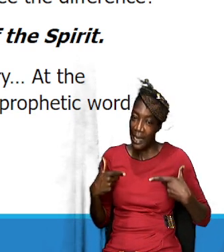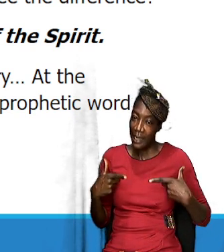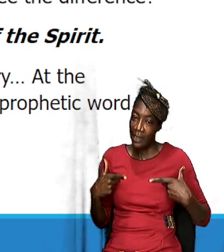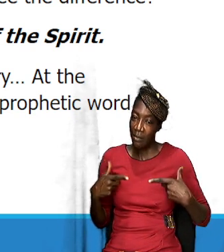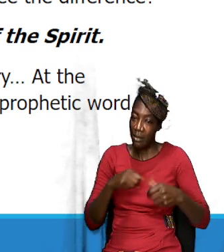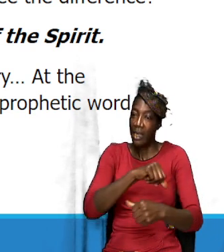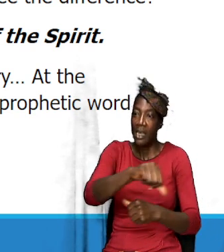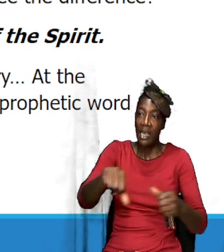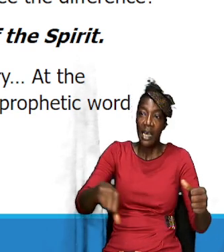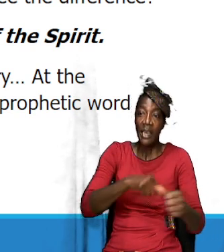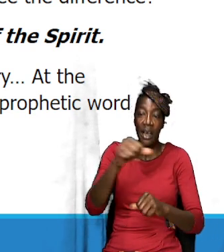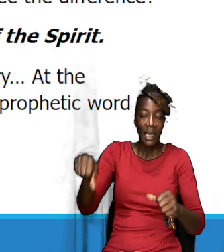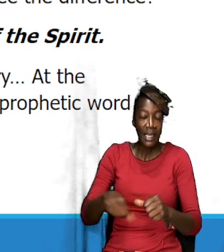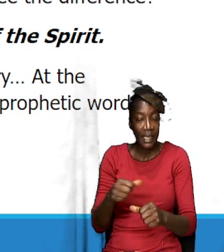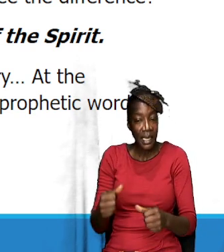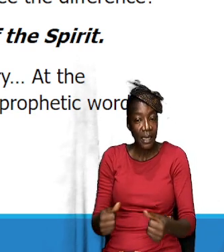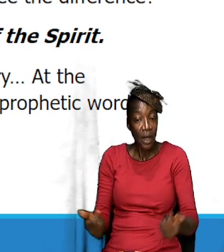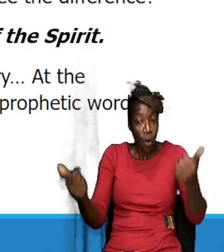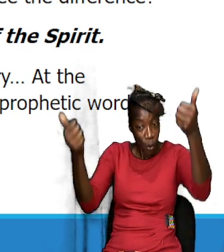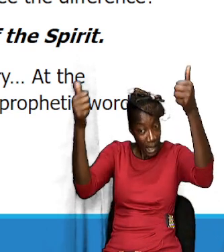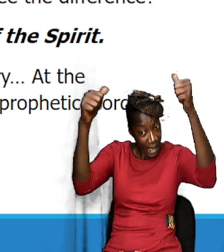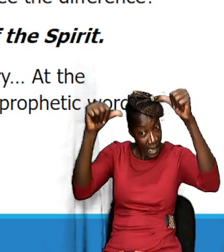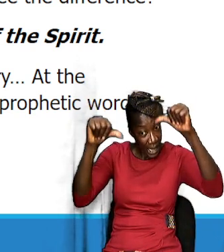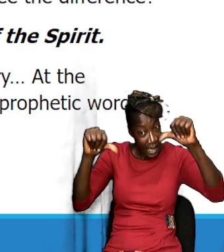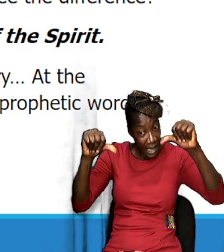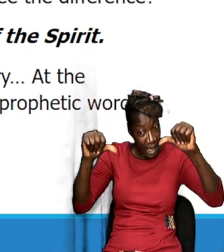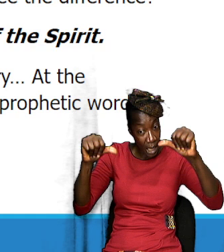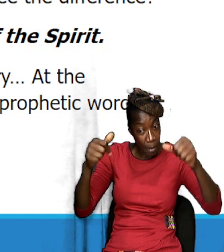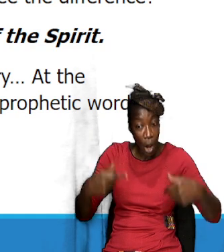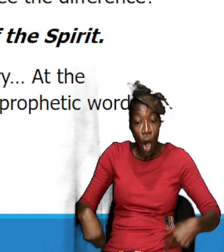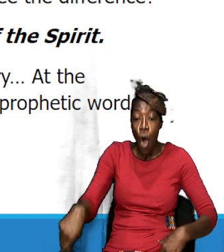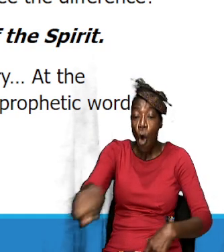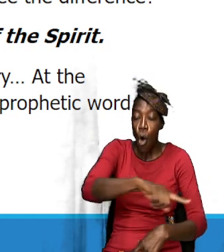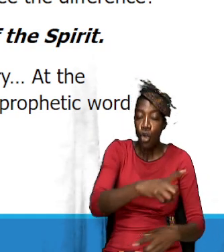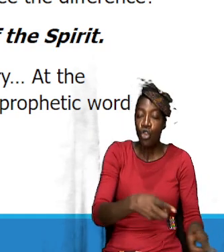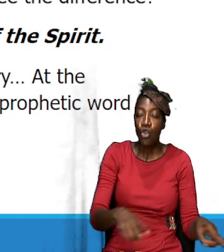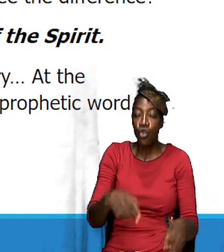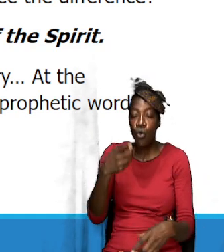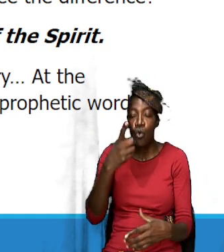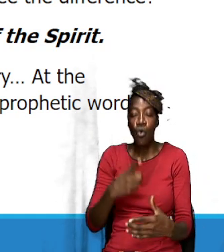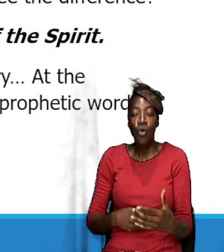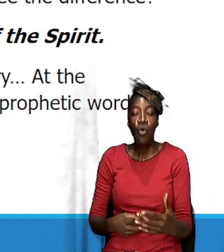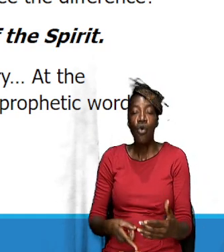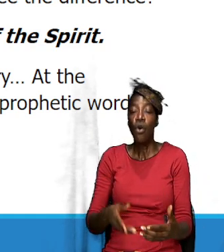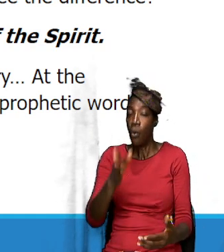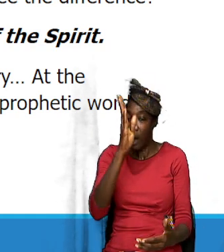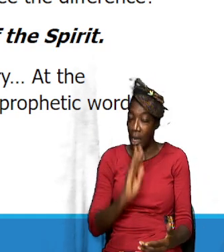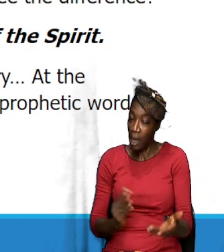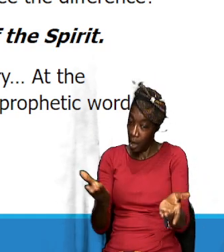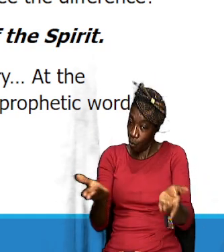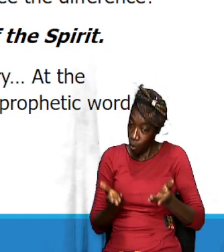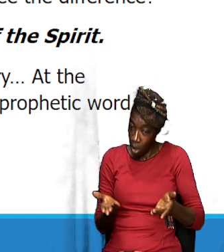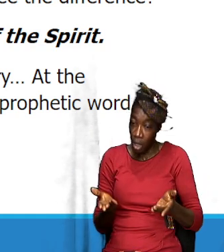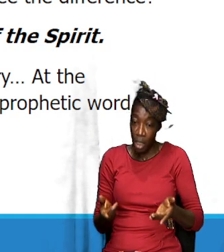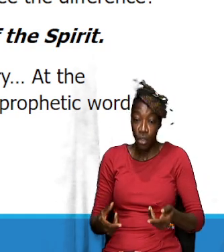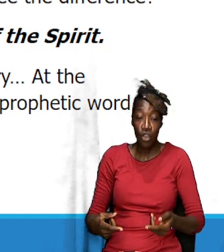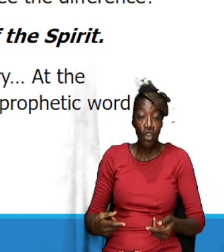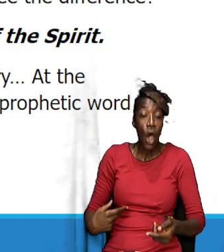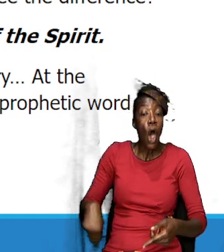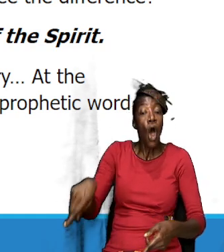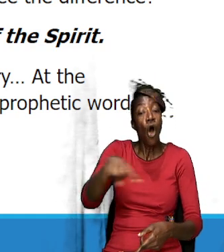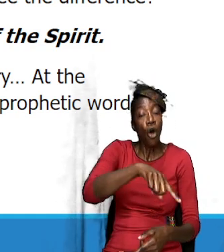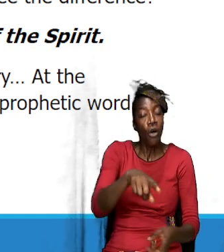that will enable us to do what God wants us to do. And so there